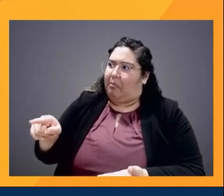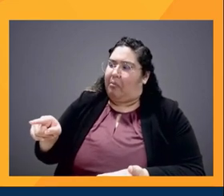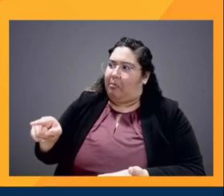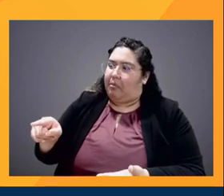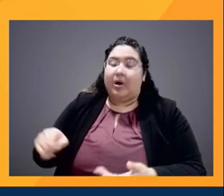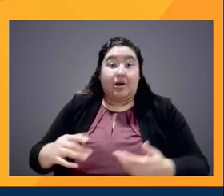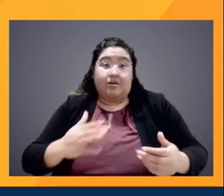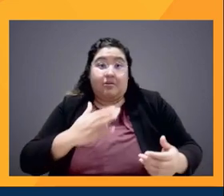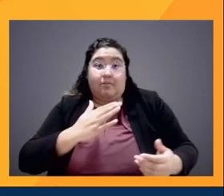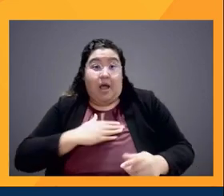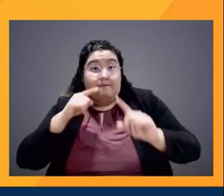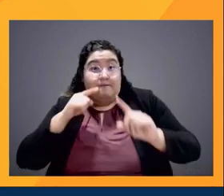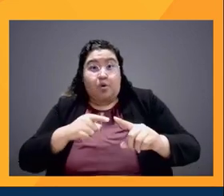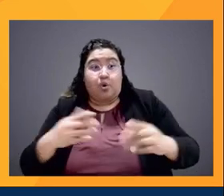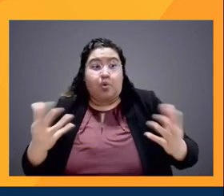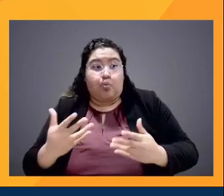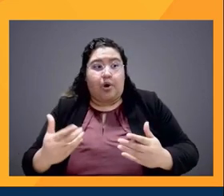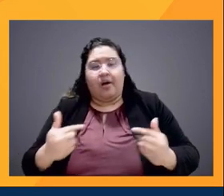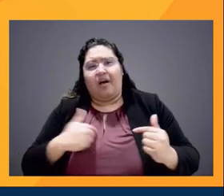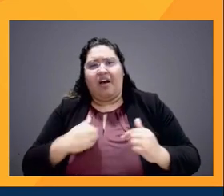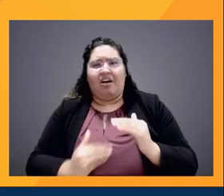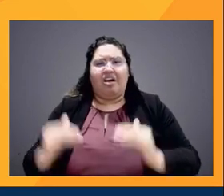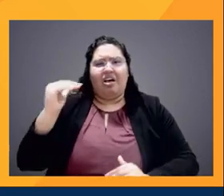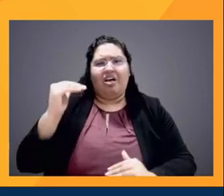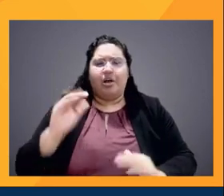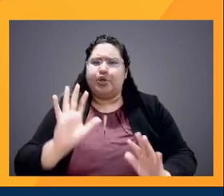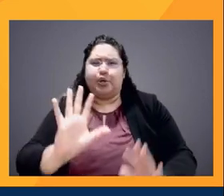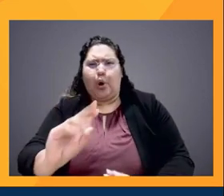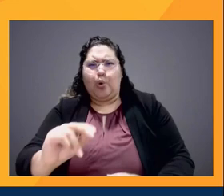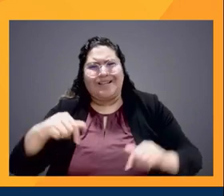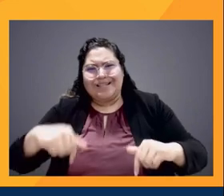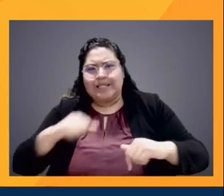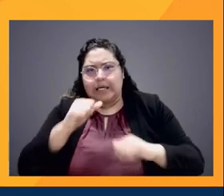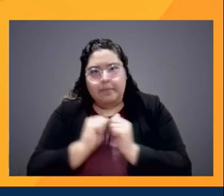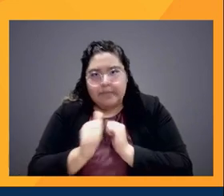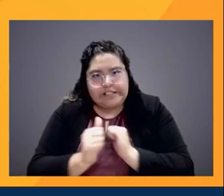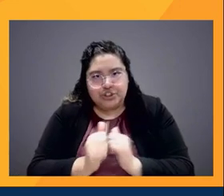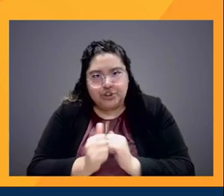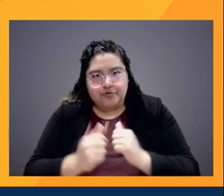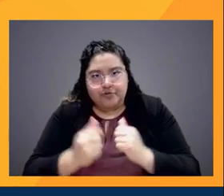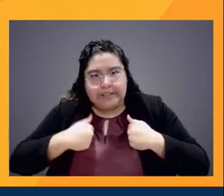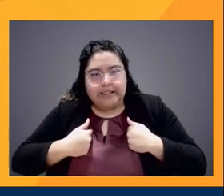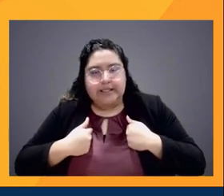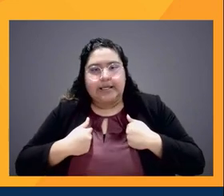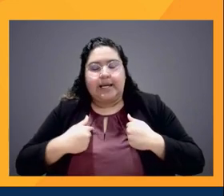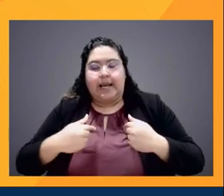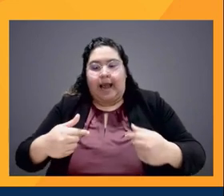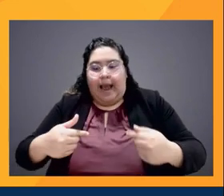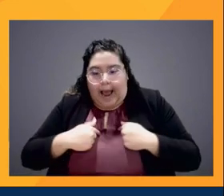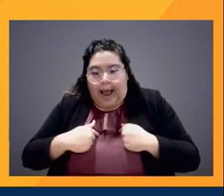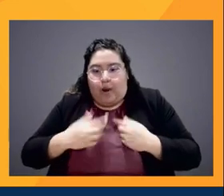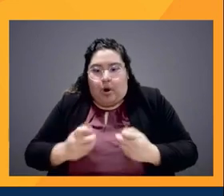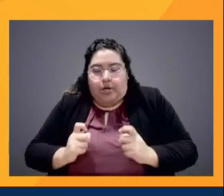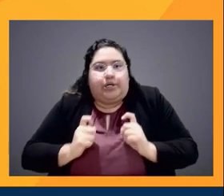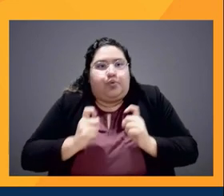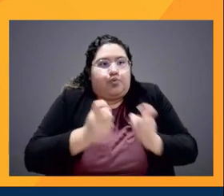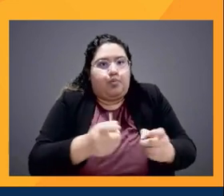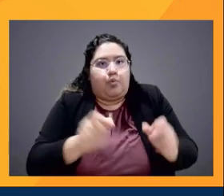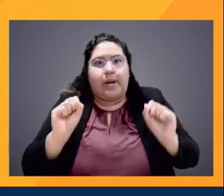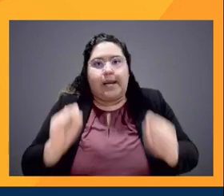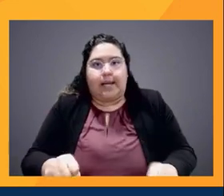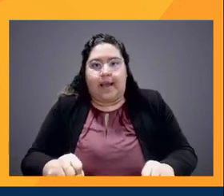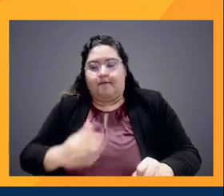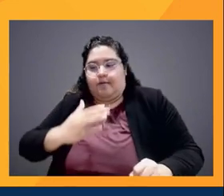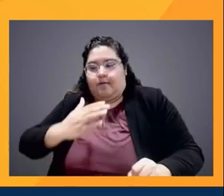I am more or you, or it was not a competition. It was like, I am going to contribute as much as I can from my